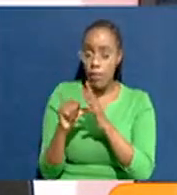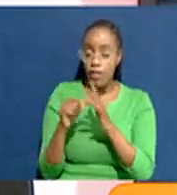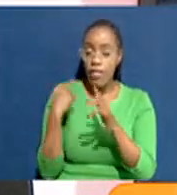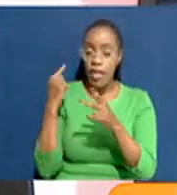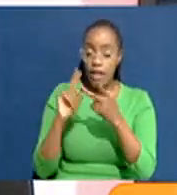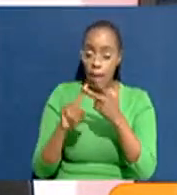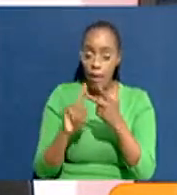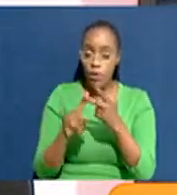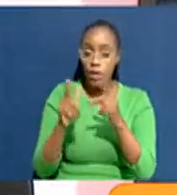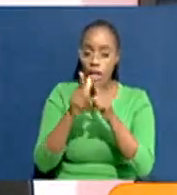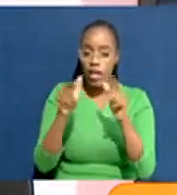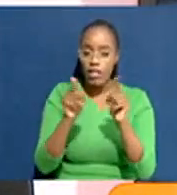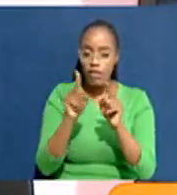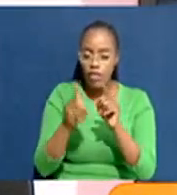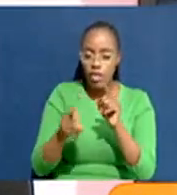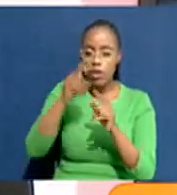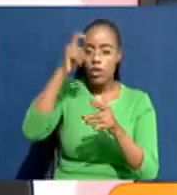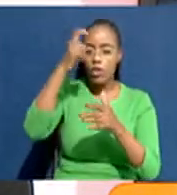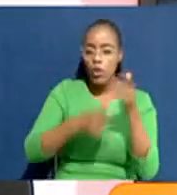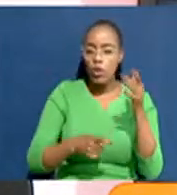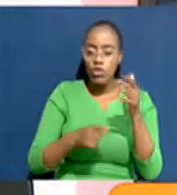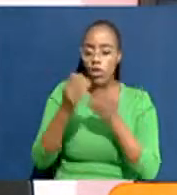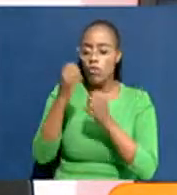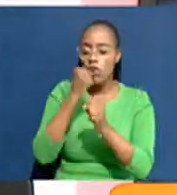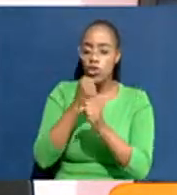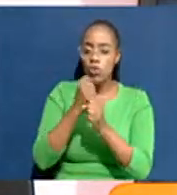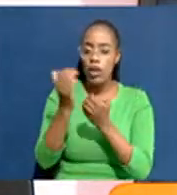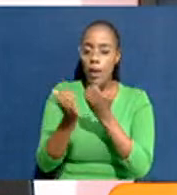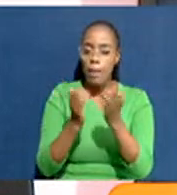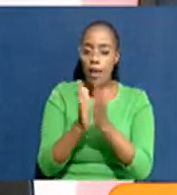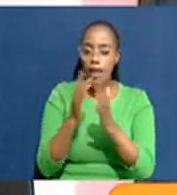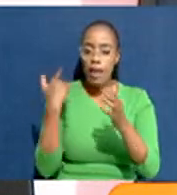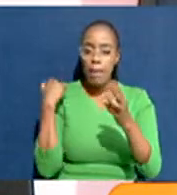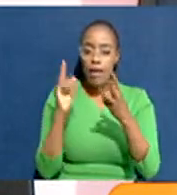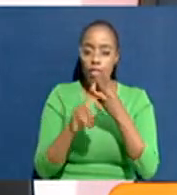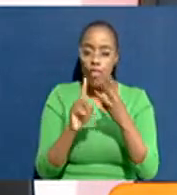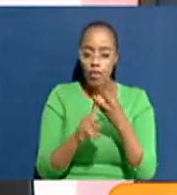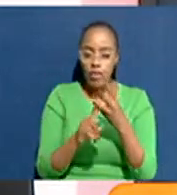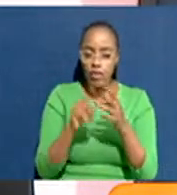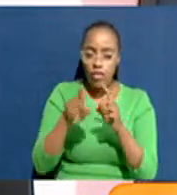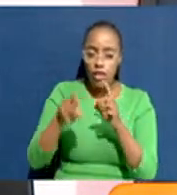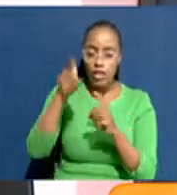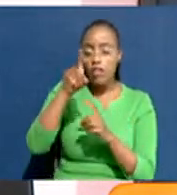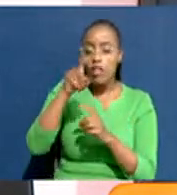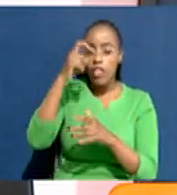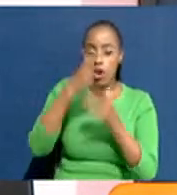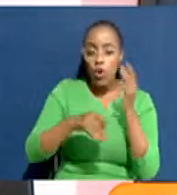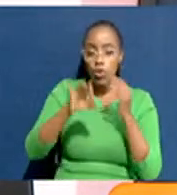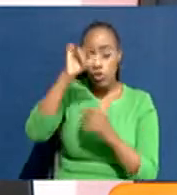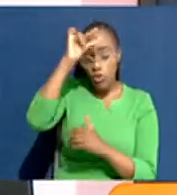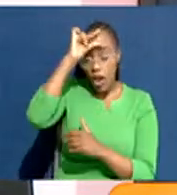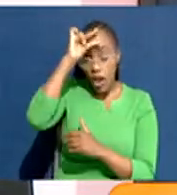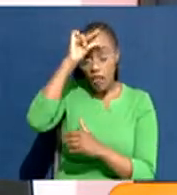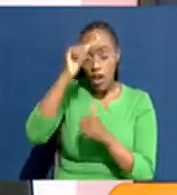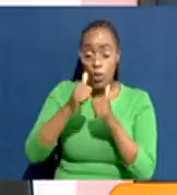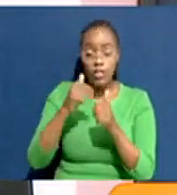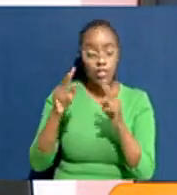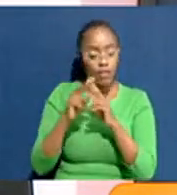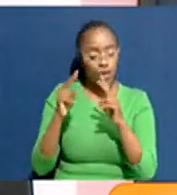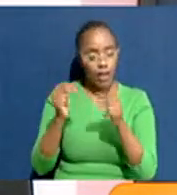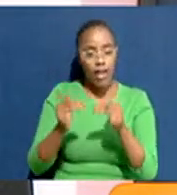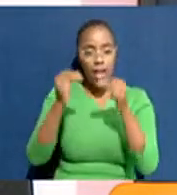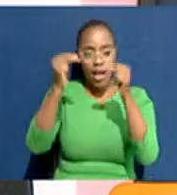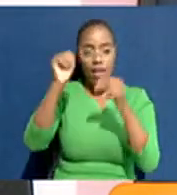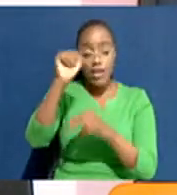Two, let us not increase the cost of business. And three, let us not increase the cost of government, which is already very high.